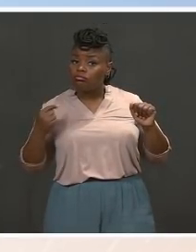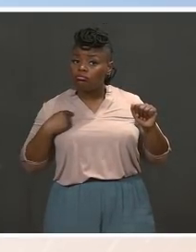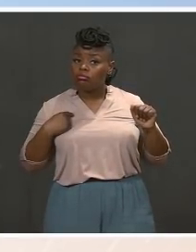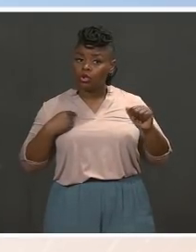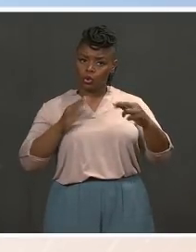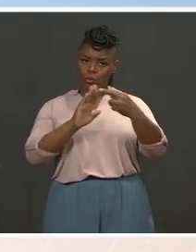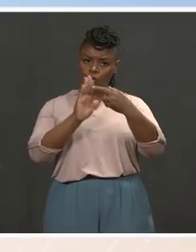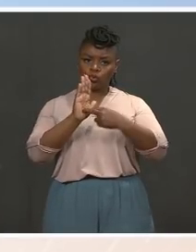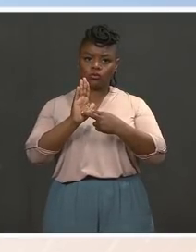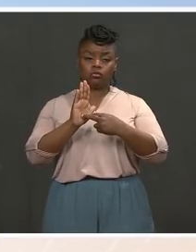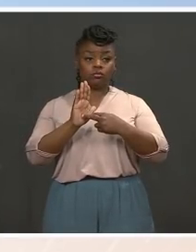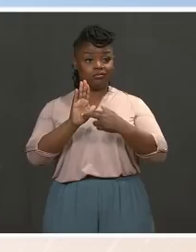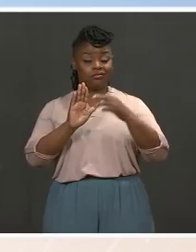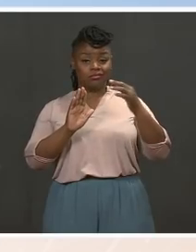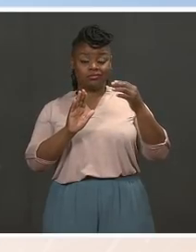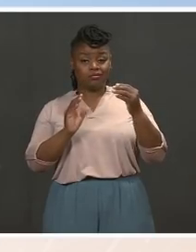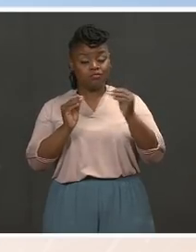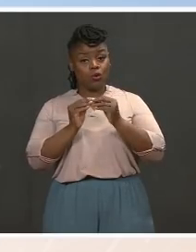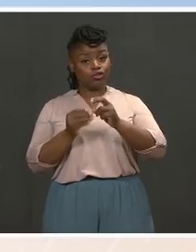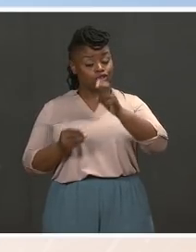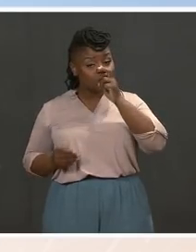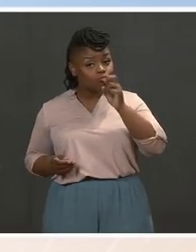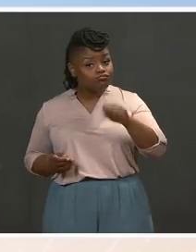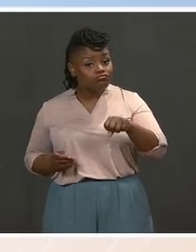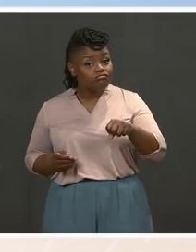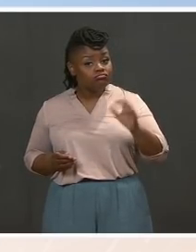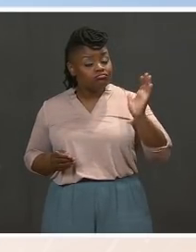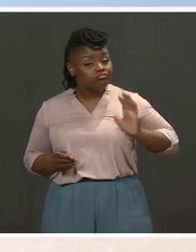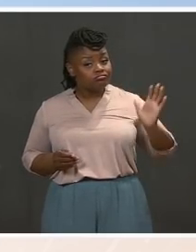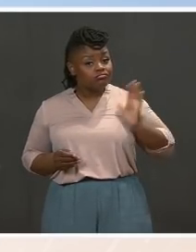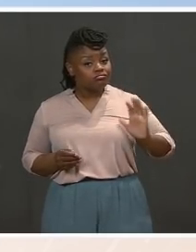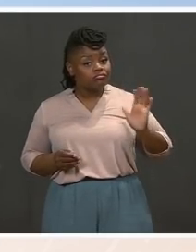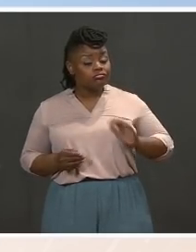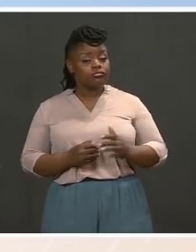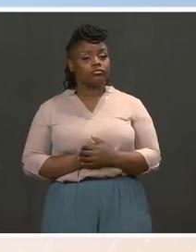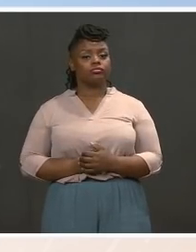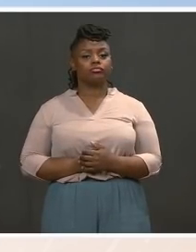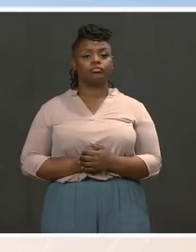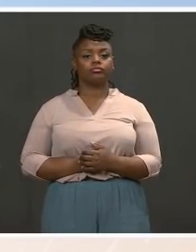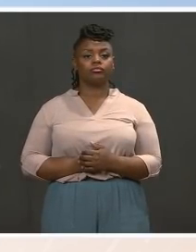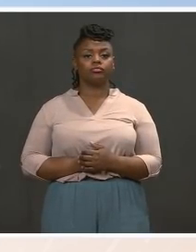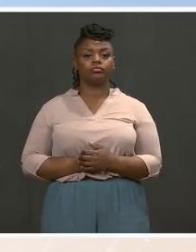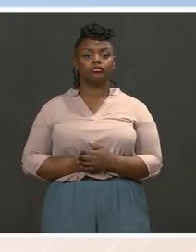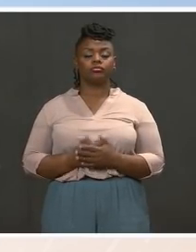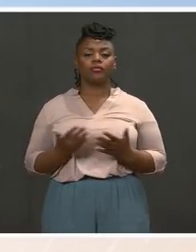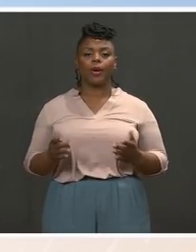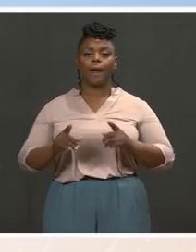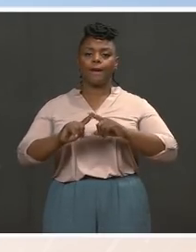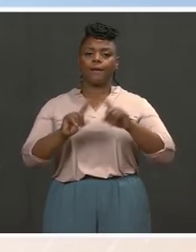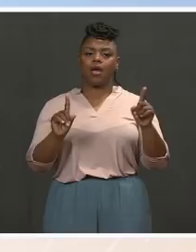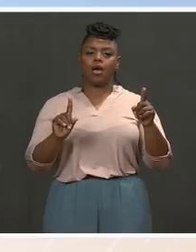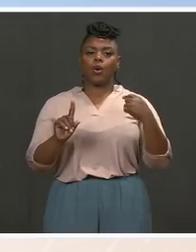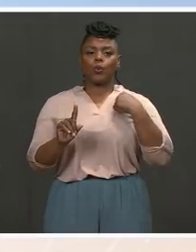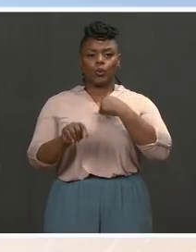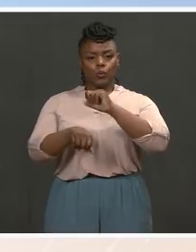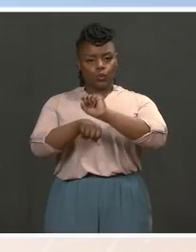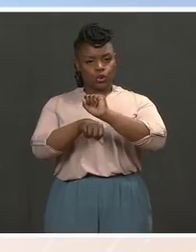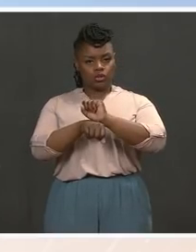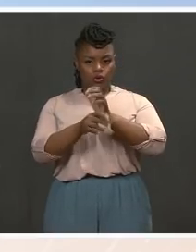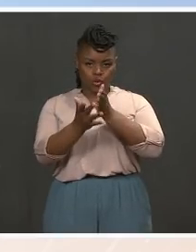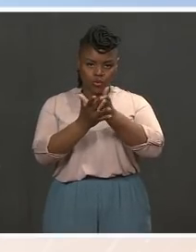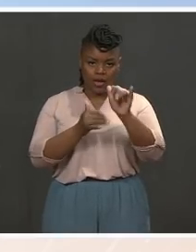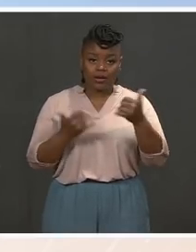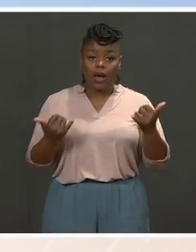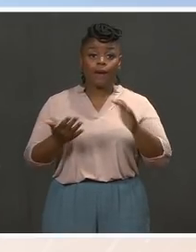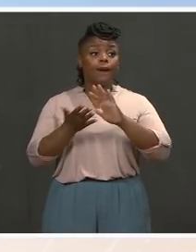So that isn't about anyone's personal point of view. It's about working through the process, the history, and modernizing and taking steps to address